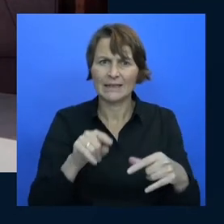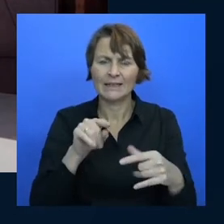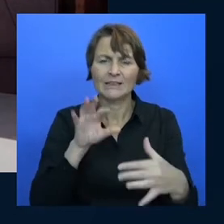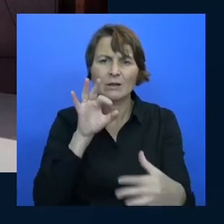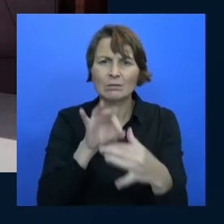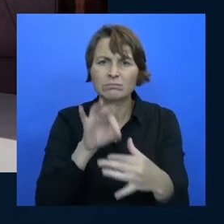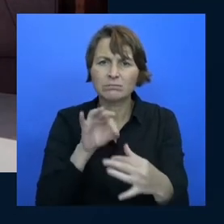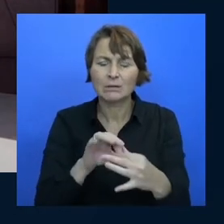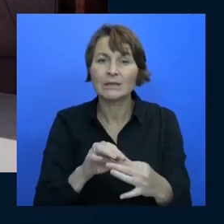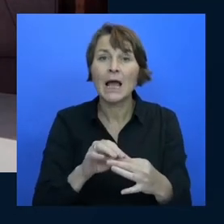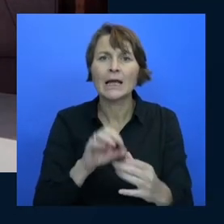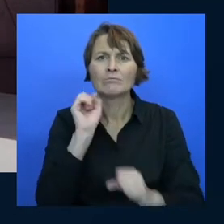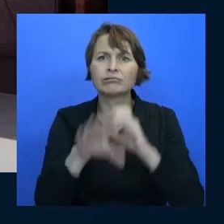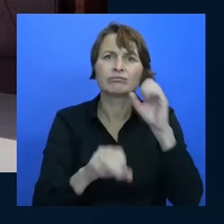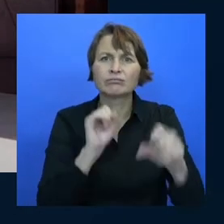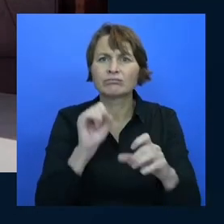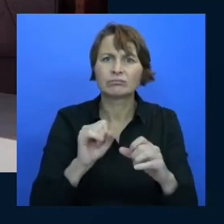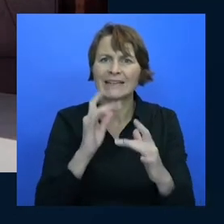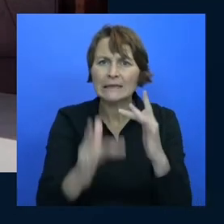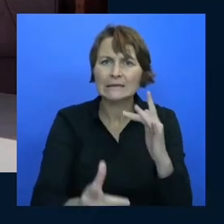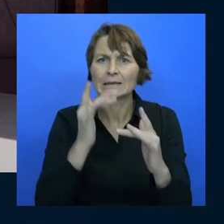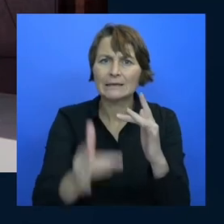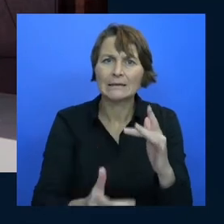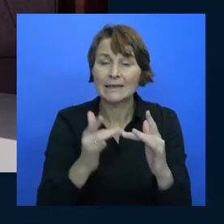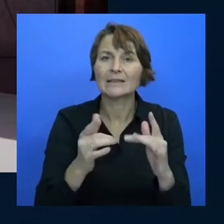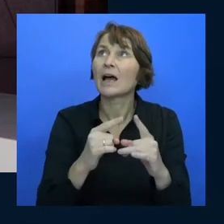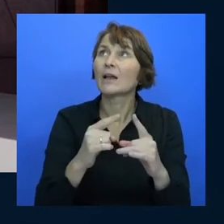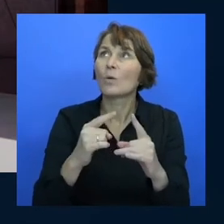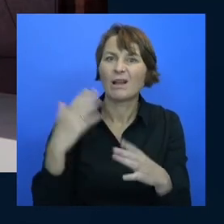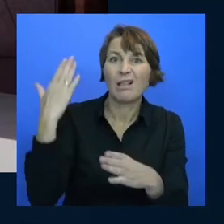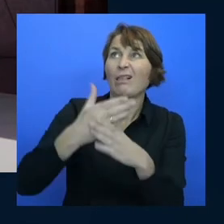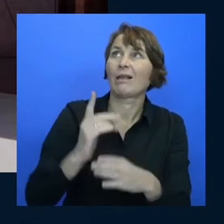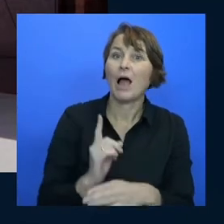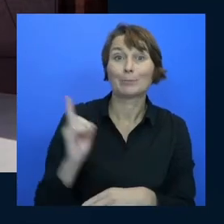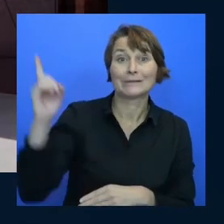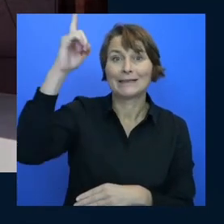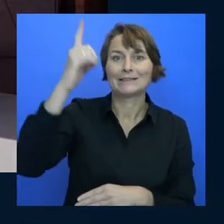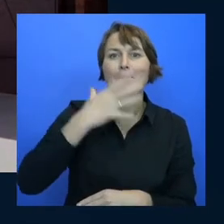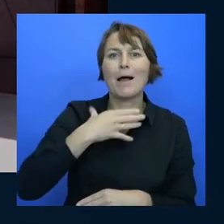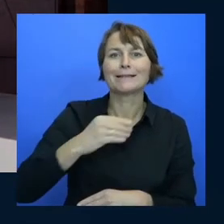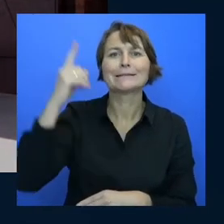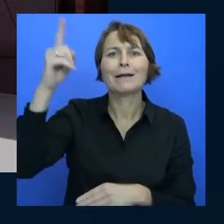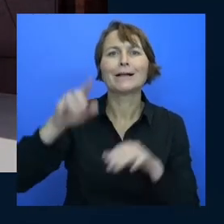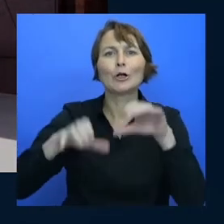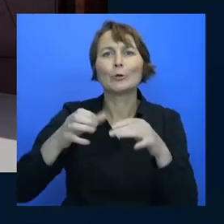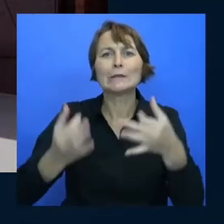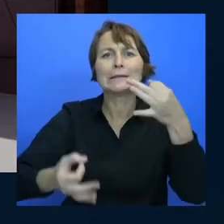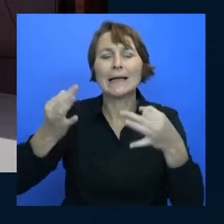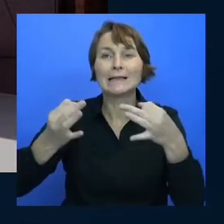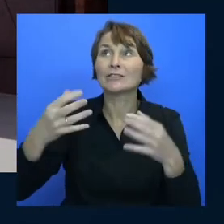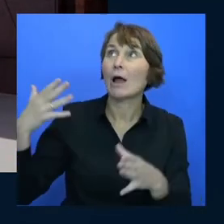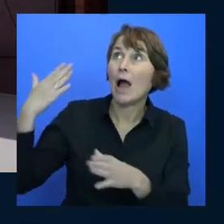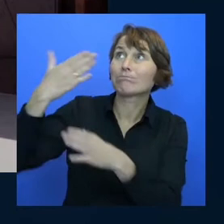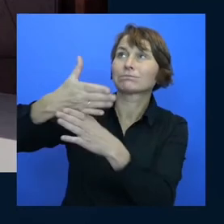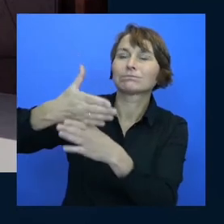upstairs I'm also a big fan by the way of wired networks wireless is not